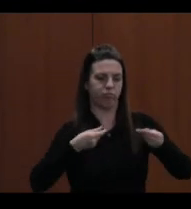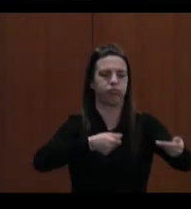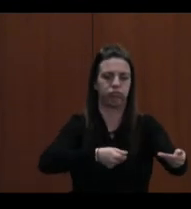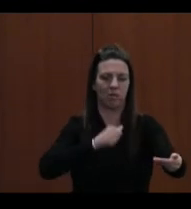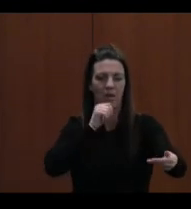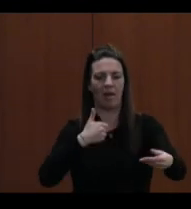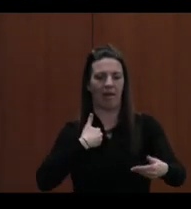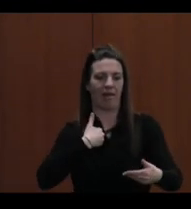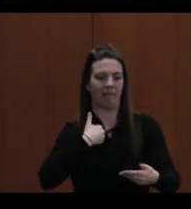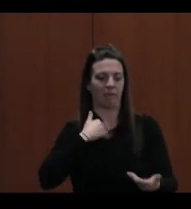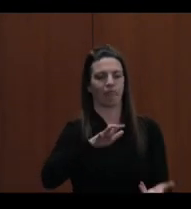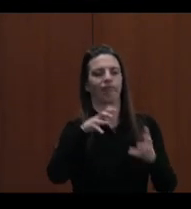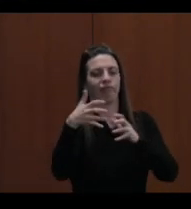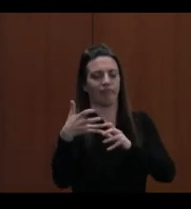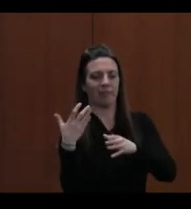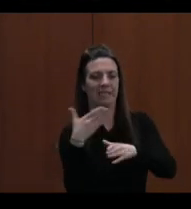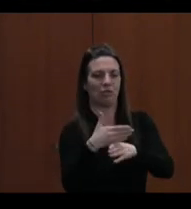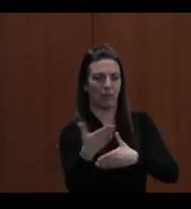doesn't work.